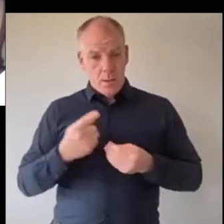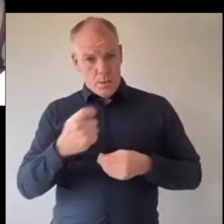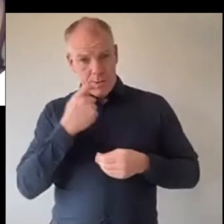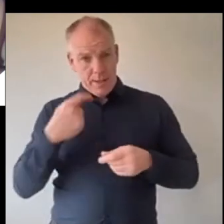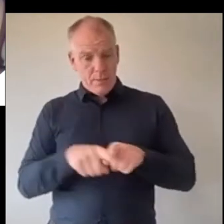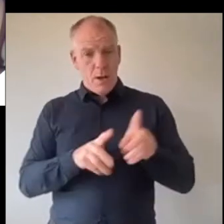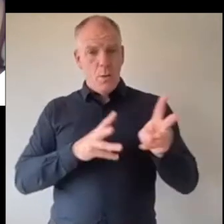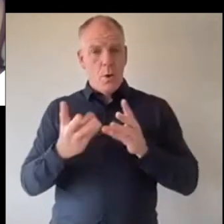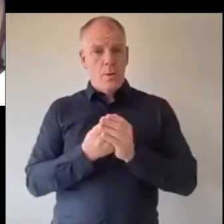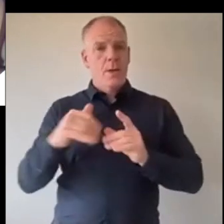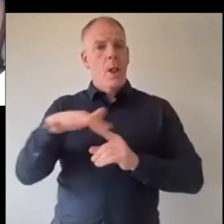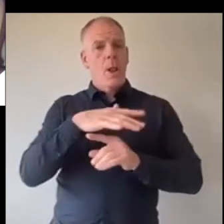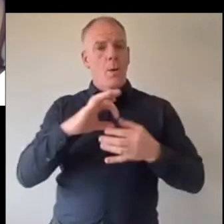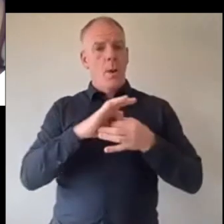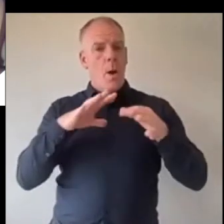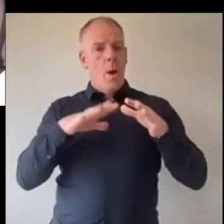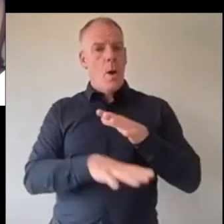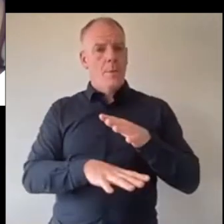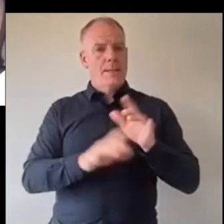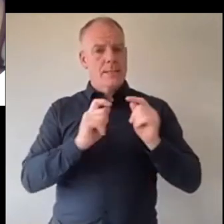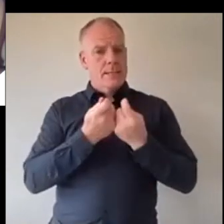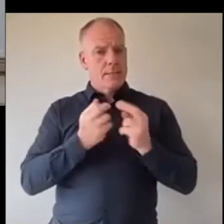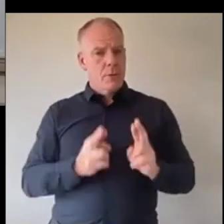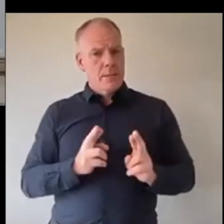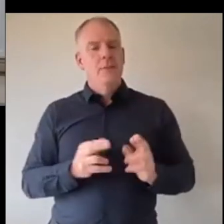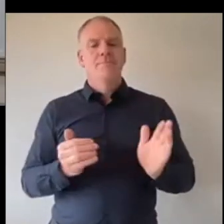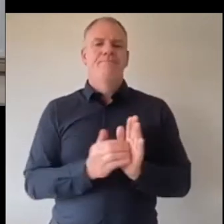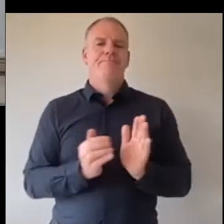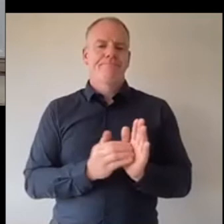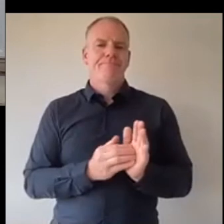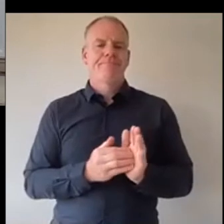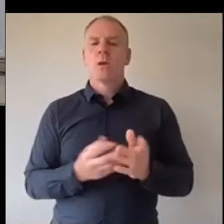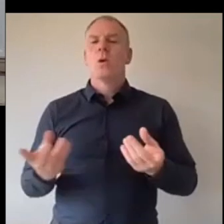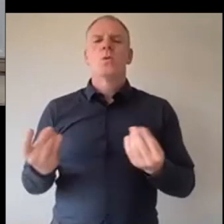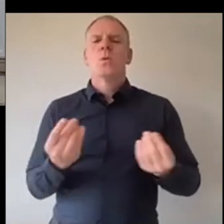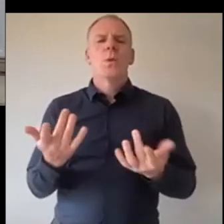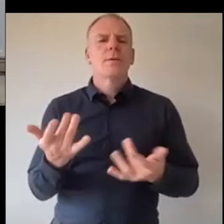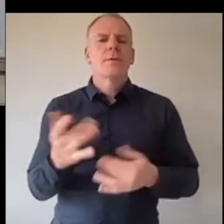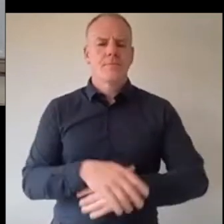work with the local homeless um outreach team yeah what have you been doing with them